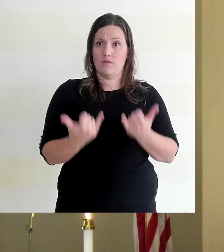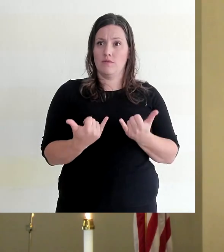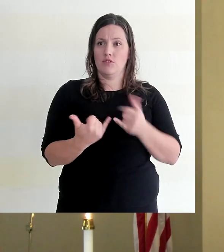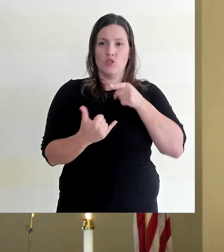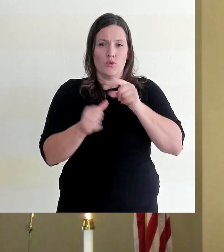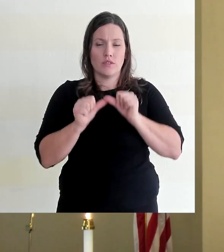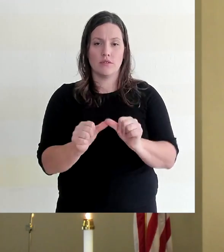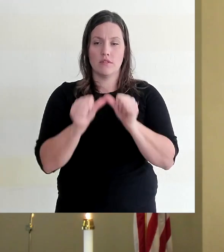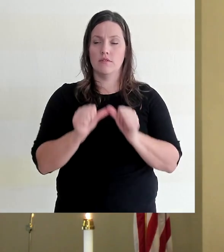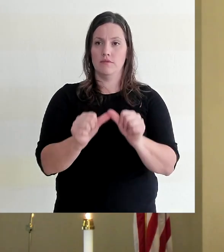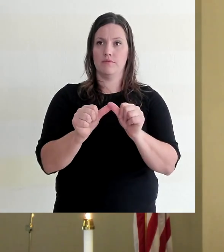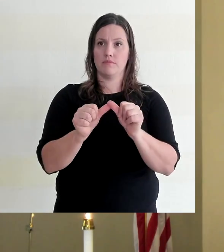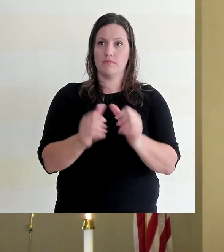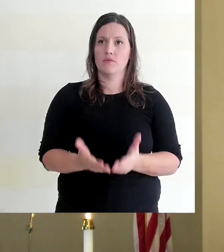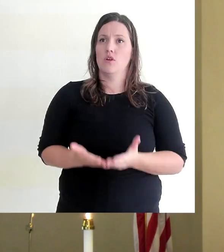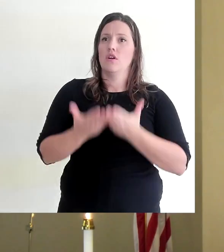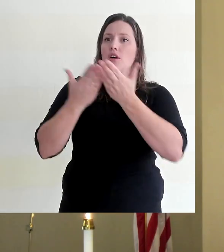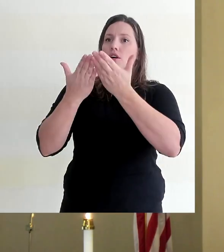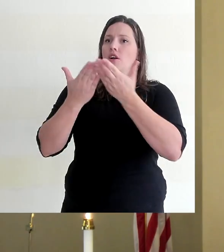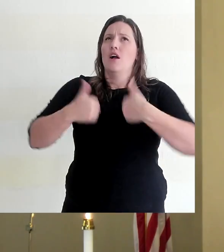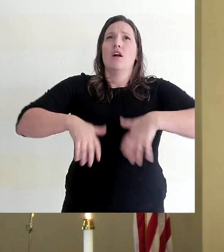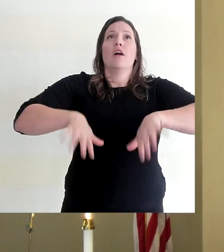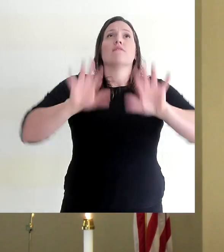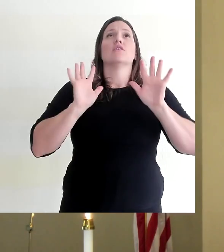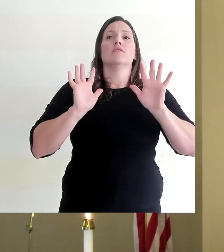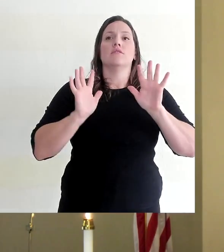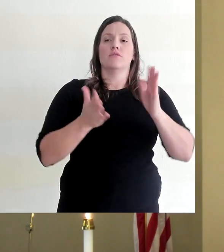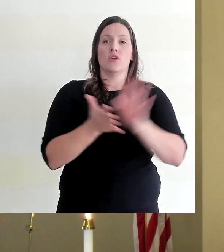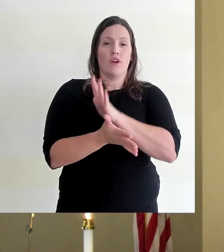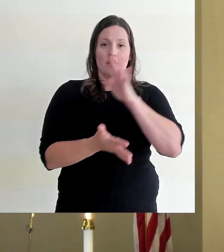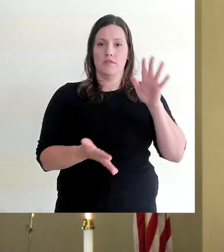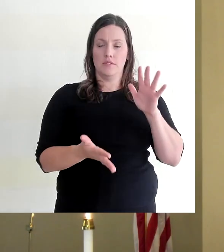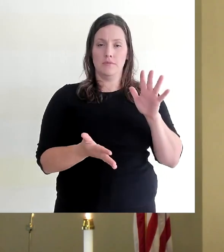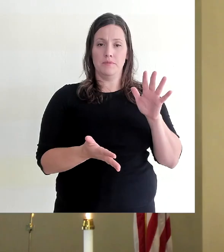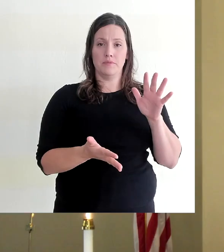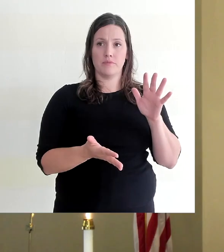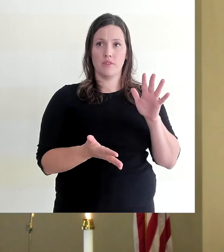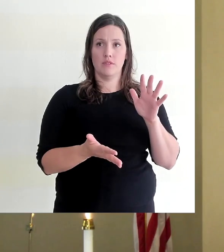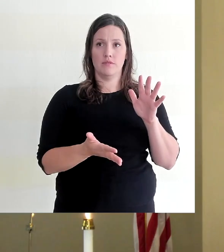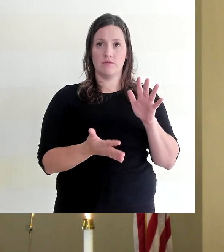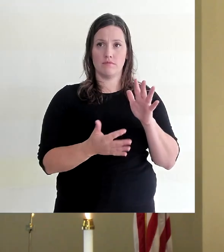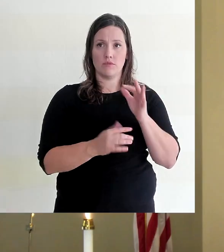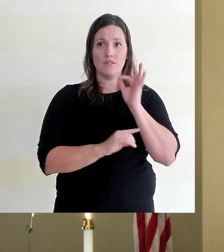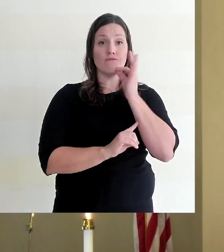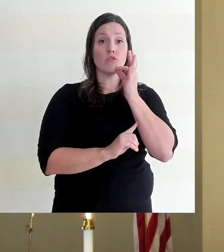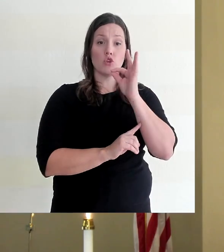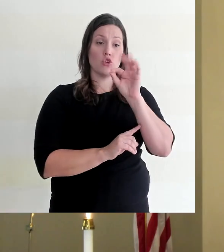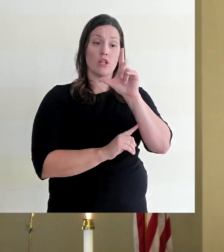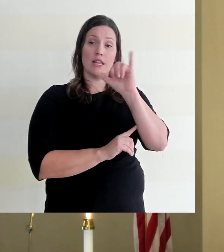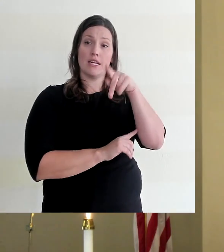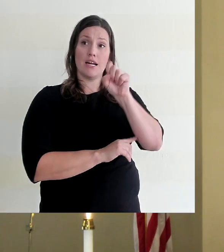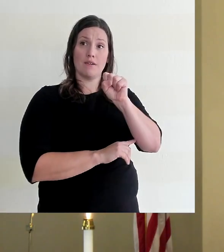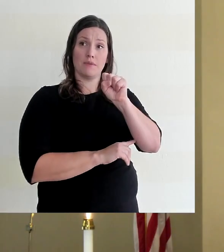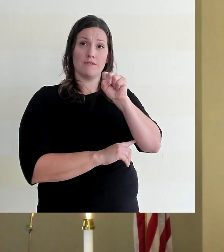You are to continually offer to God a sacrifice of praise, the fruit of lips that